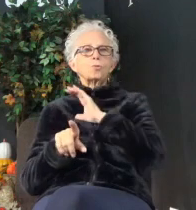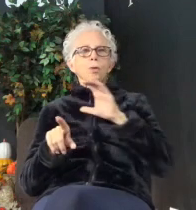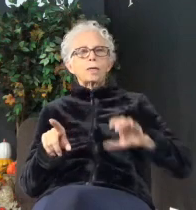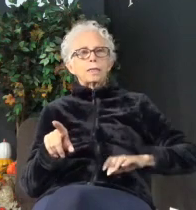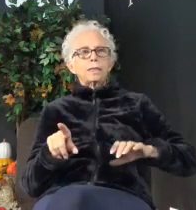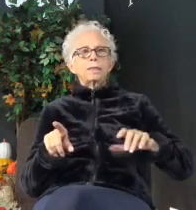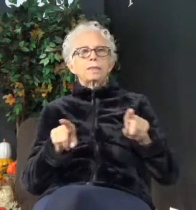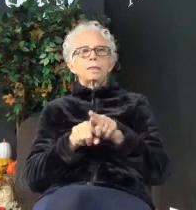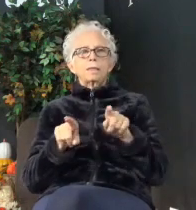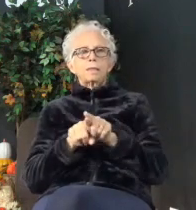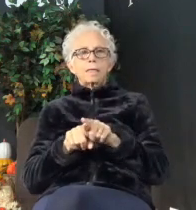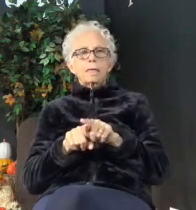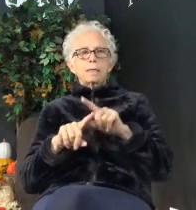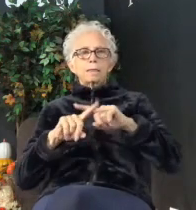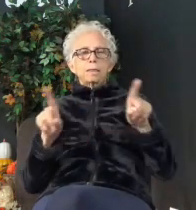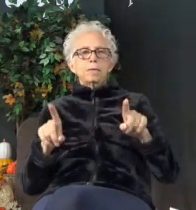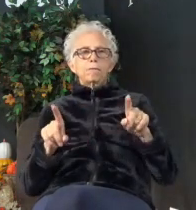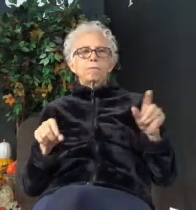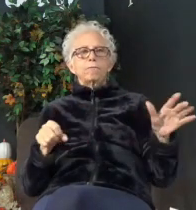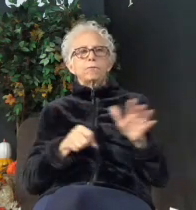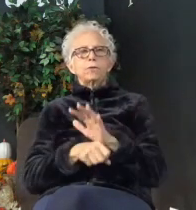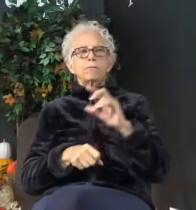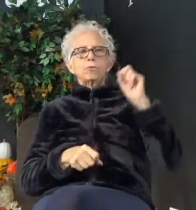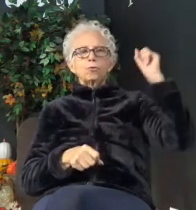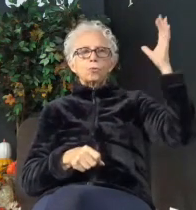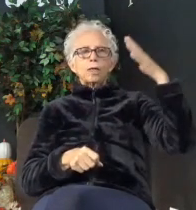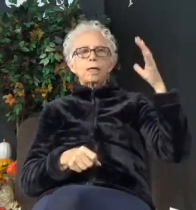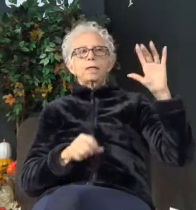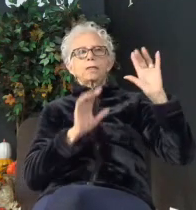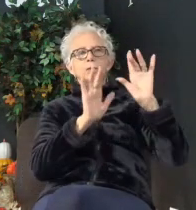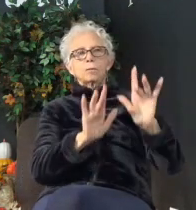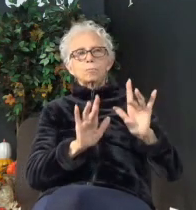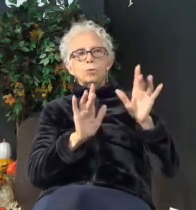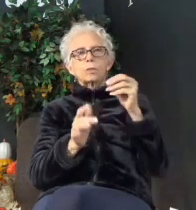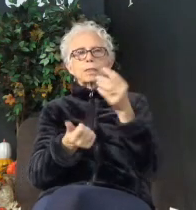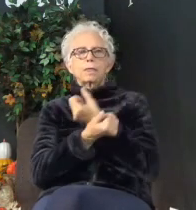Full of grace and mercy and love.